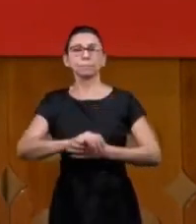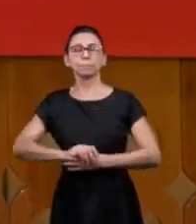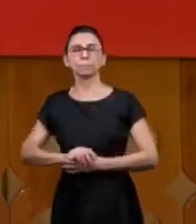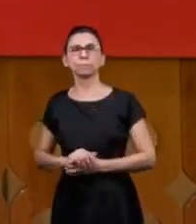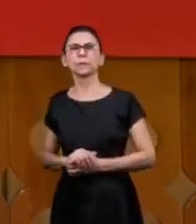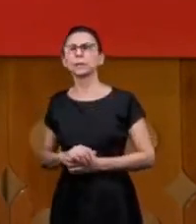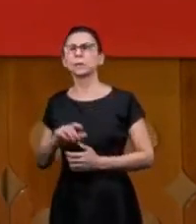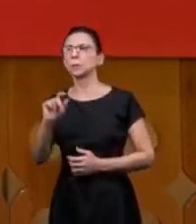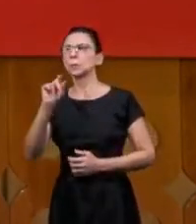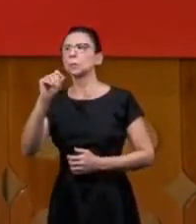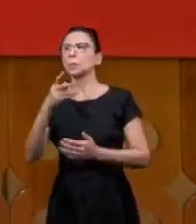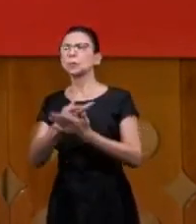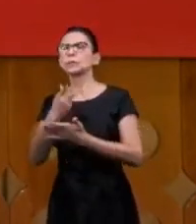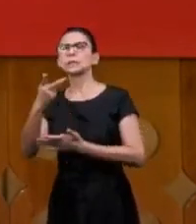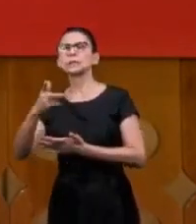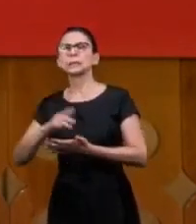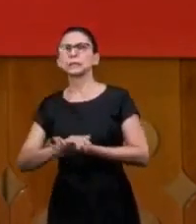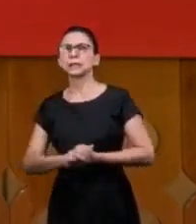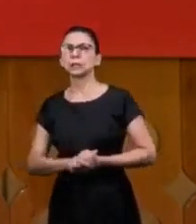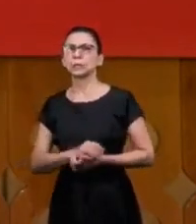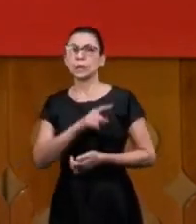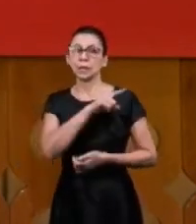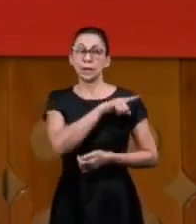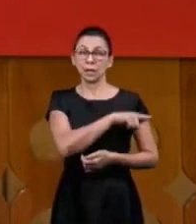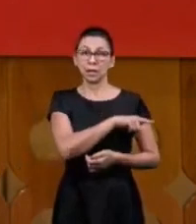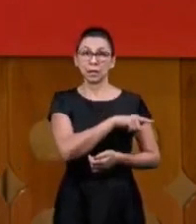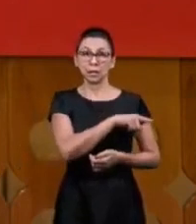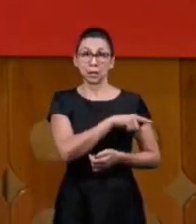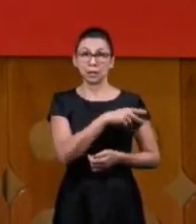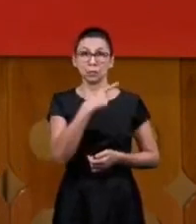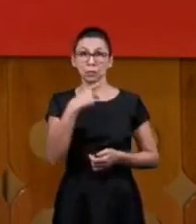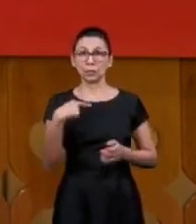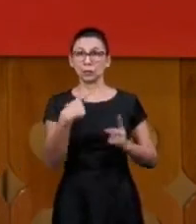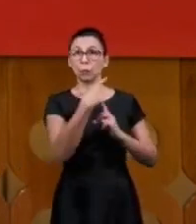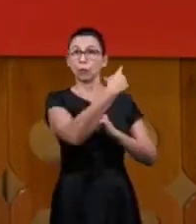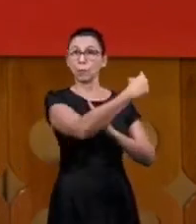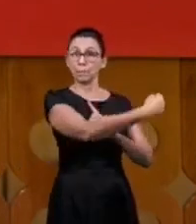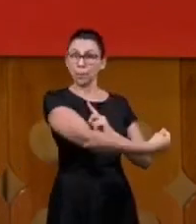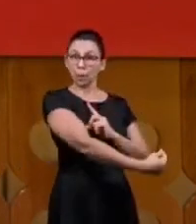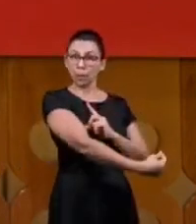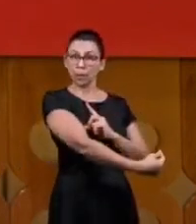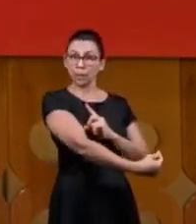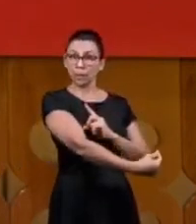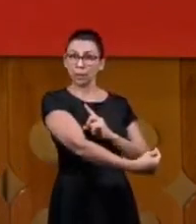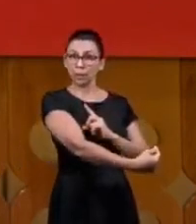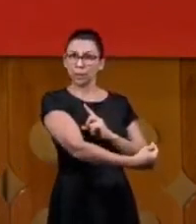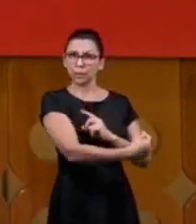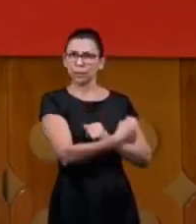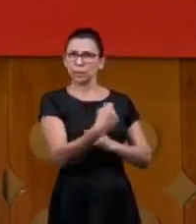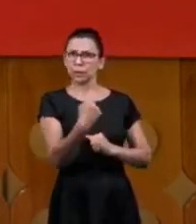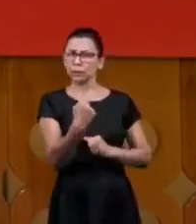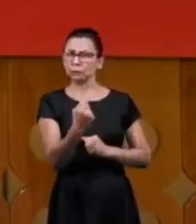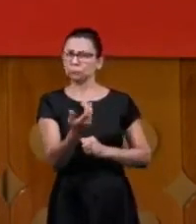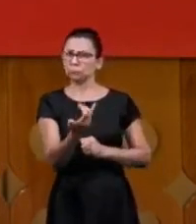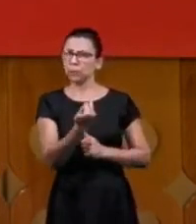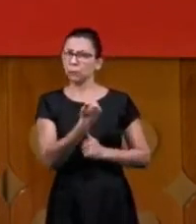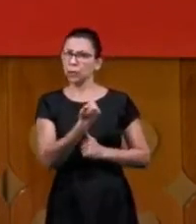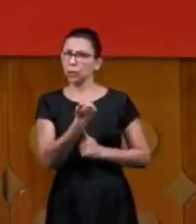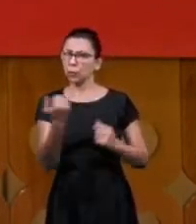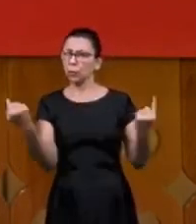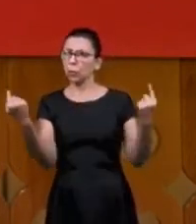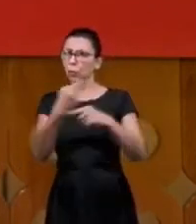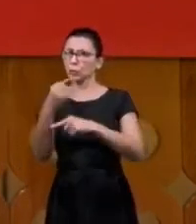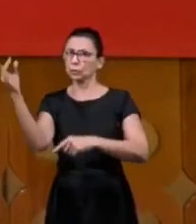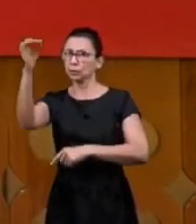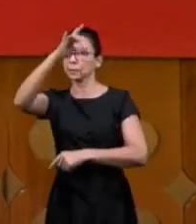what is this what is this the Lord said he said something when he left and he hurt me and I went after him we said come